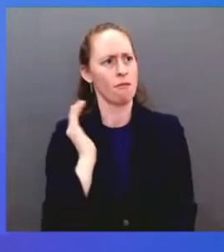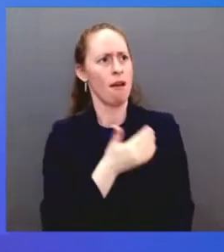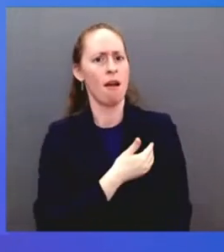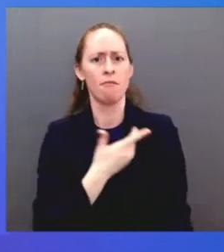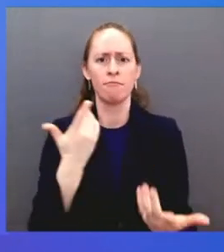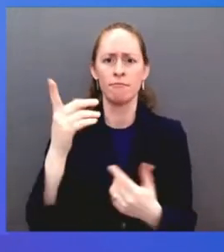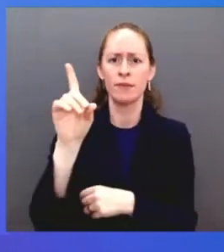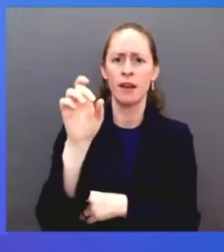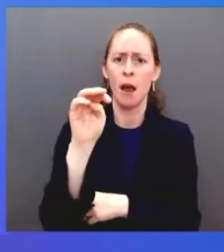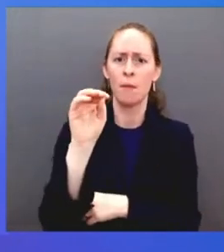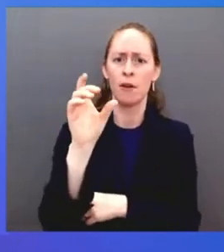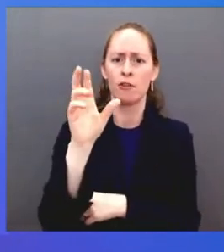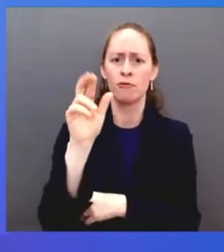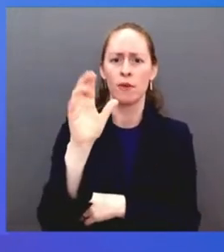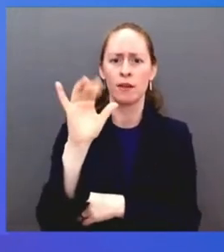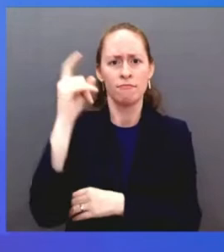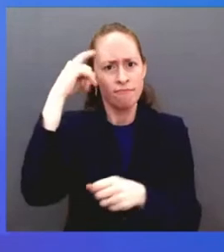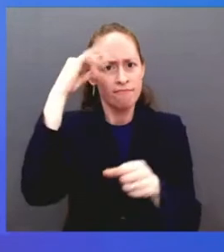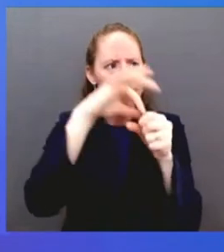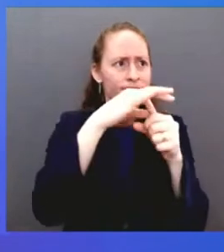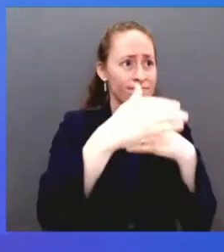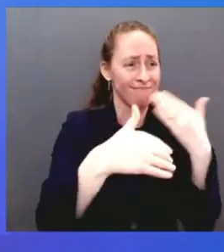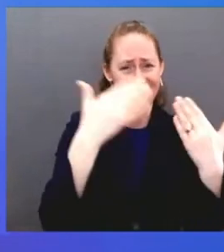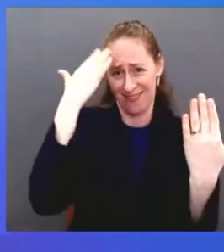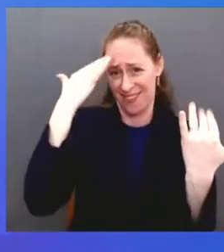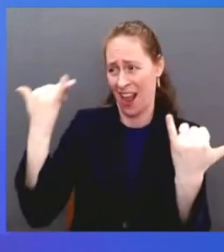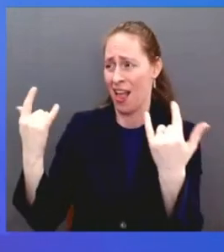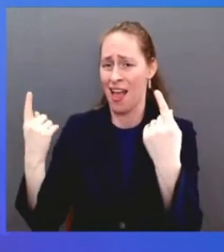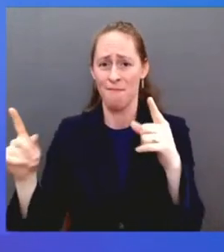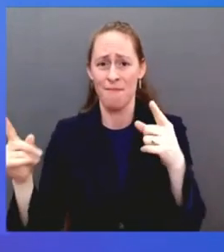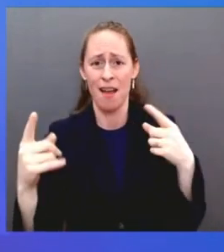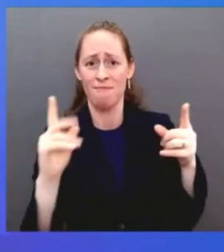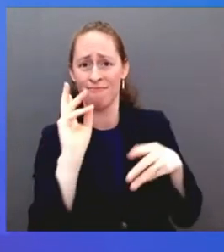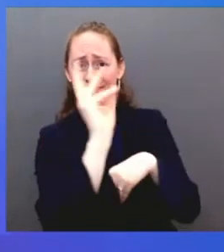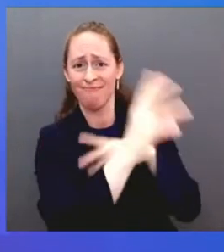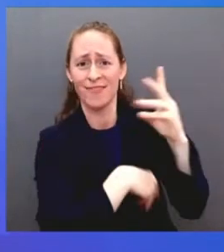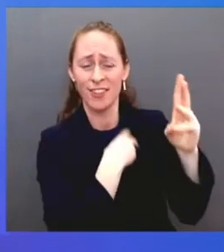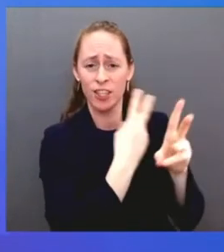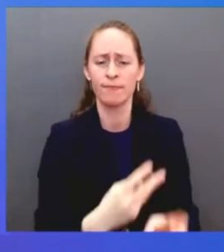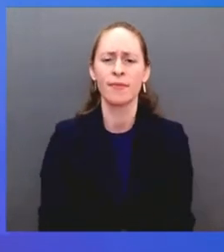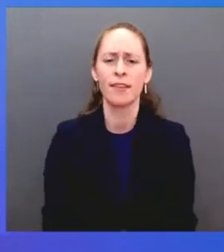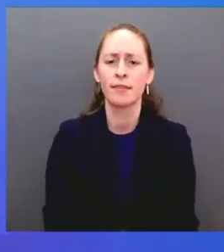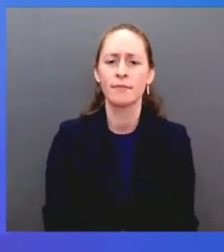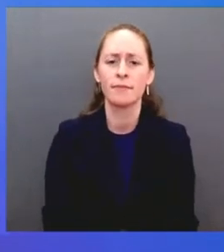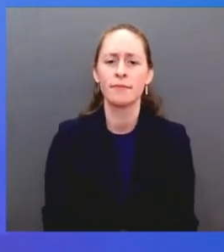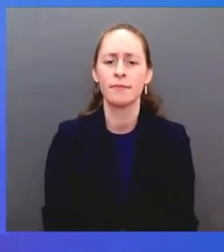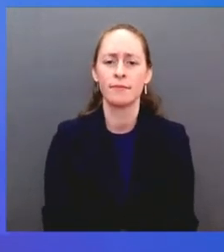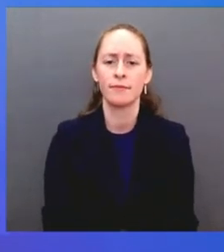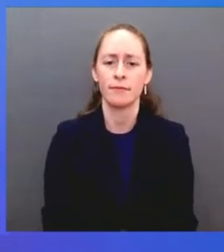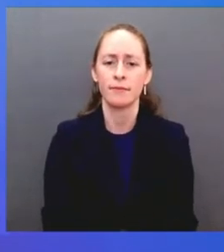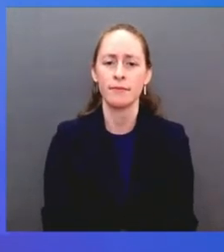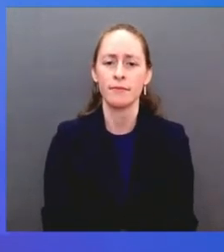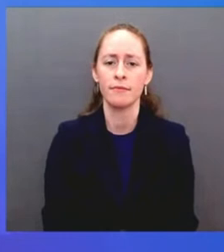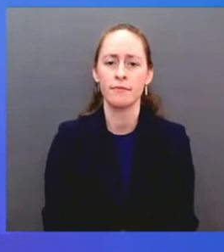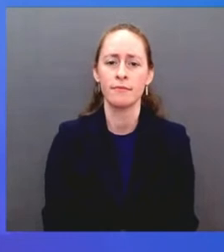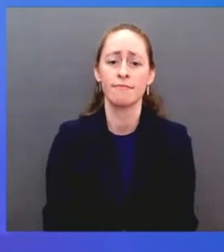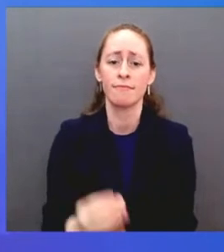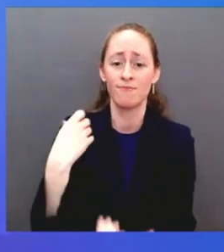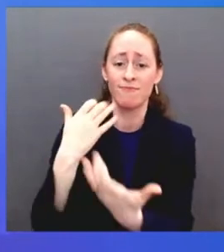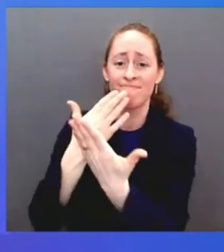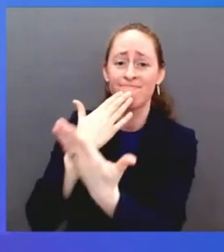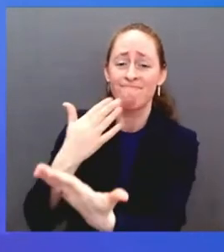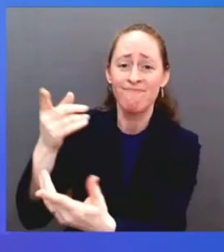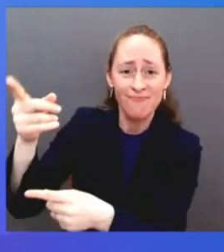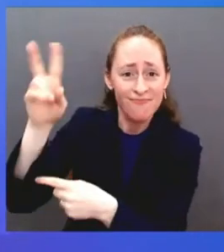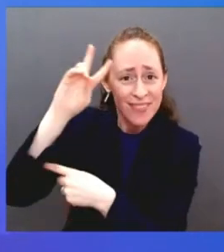sincere thanks to you as well, Madam Vice-President, for your invaluable role in this nomination